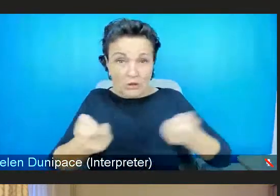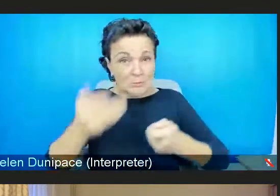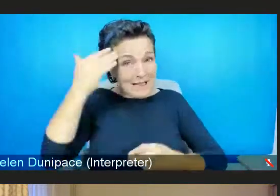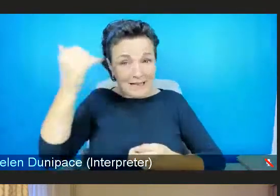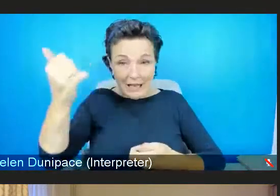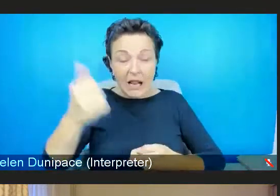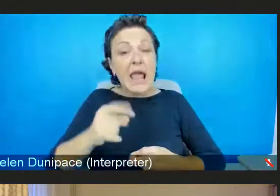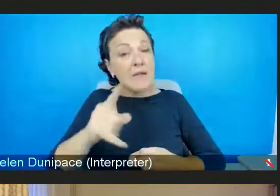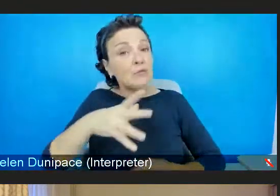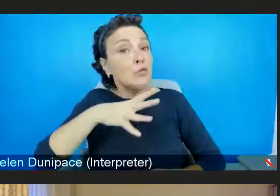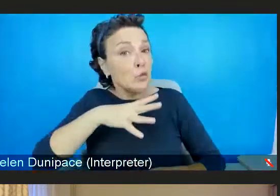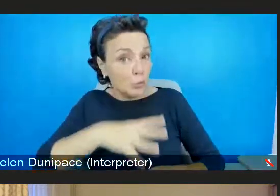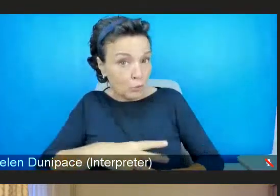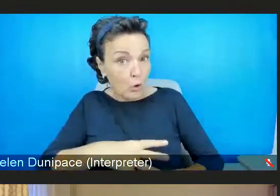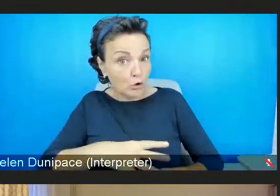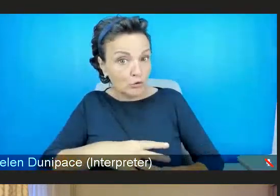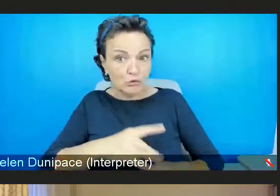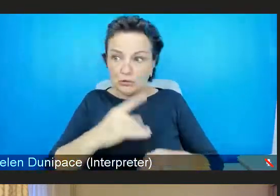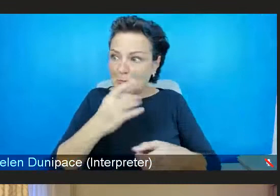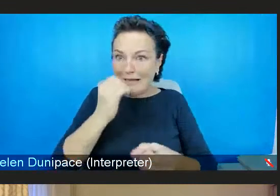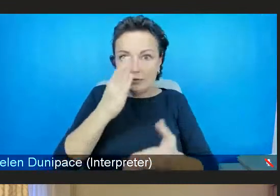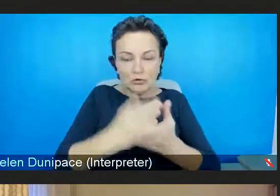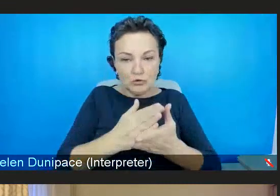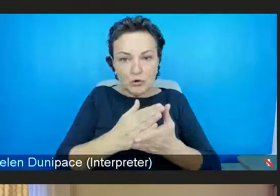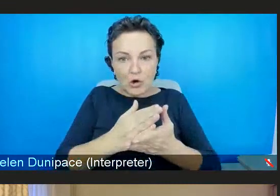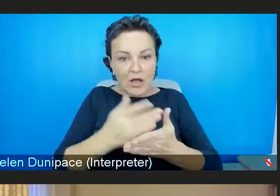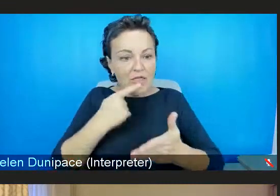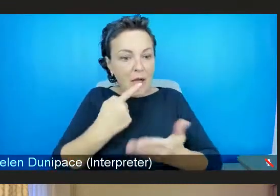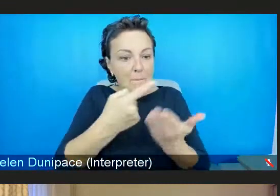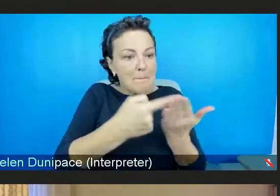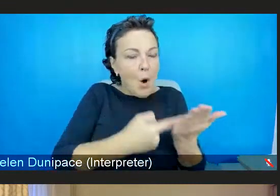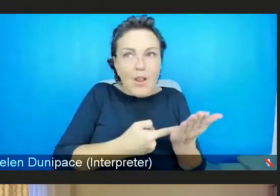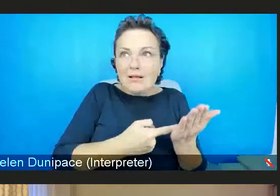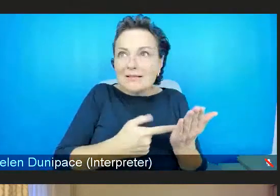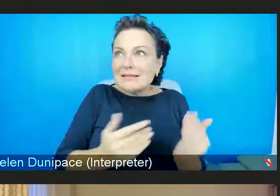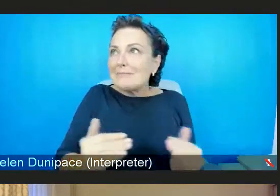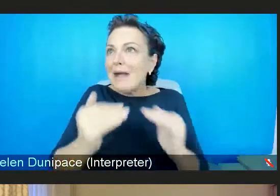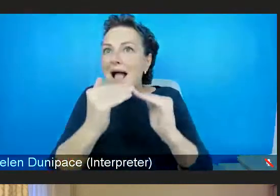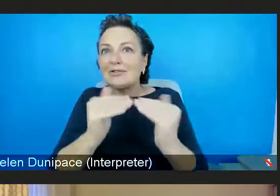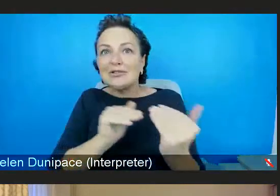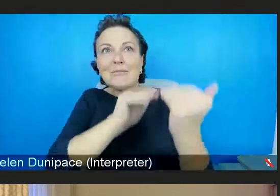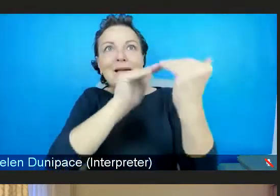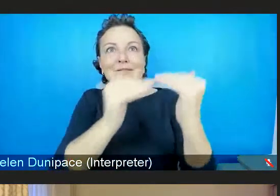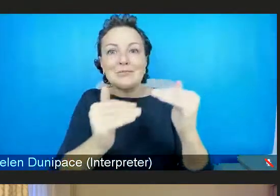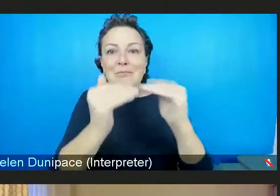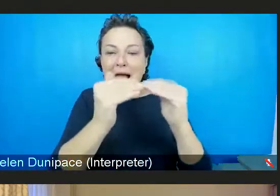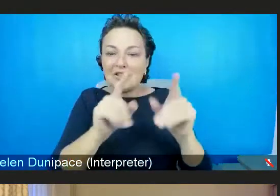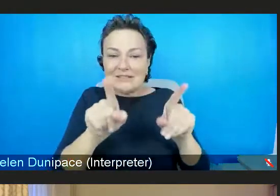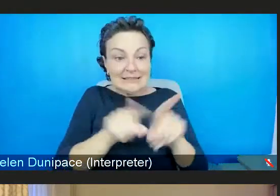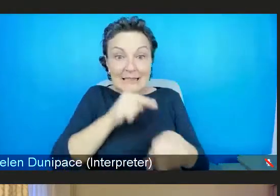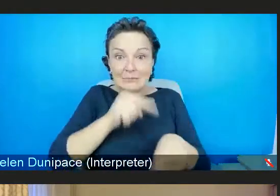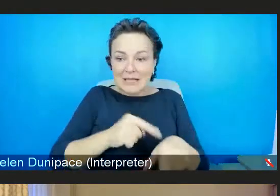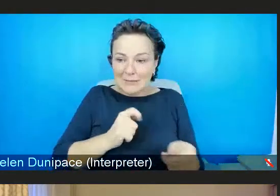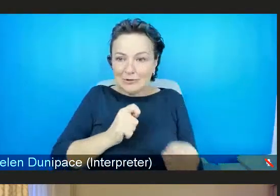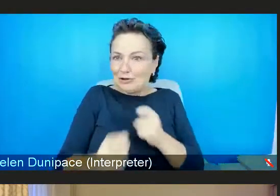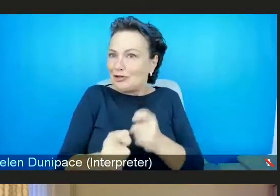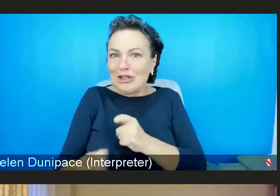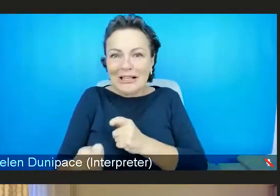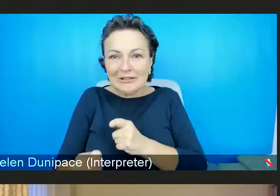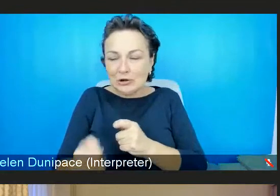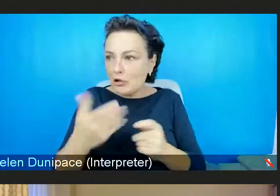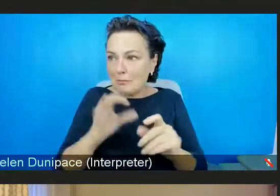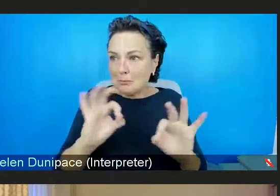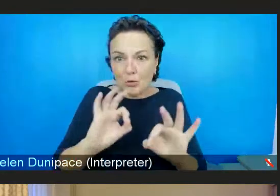of mutually reinforcing policy and change that makes a difference. Because there isn't,